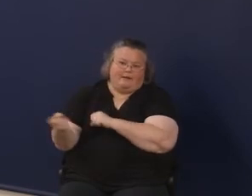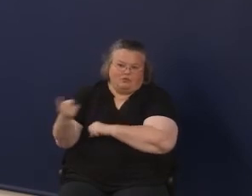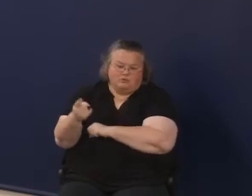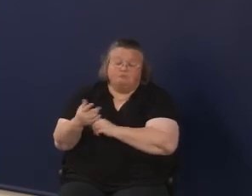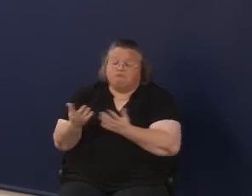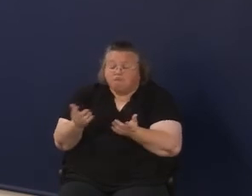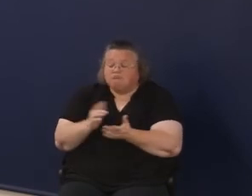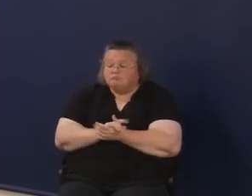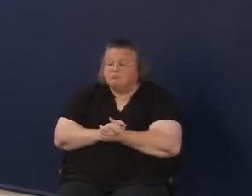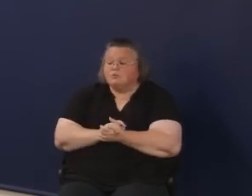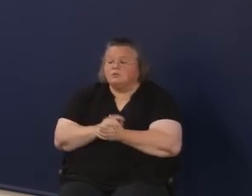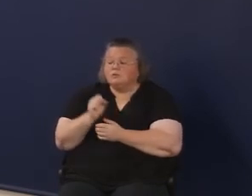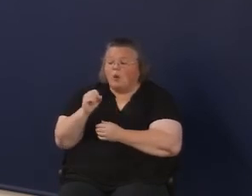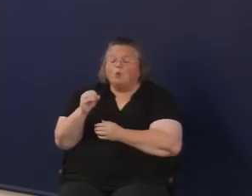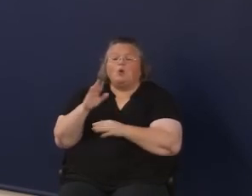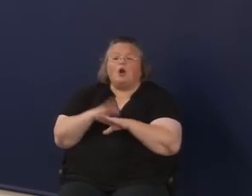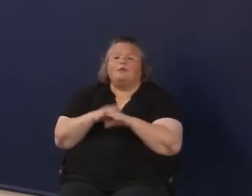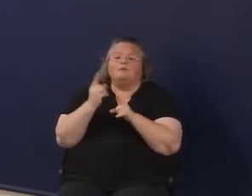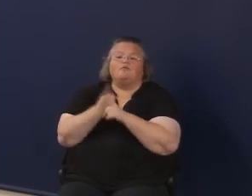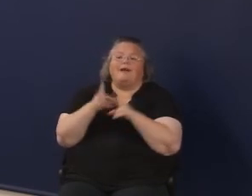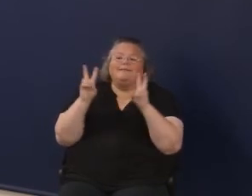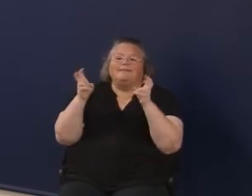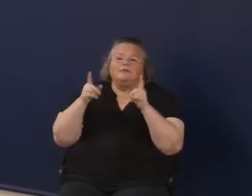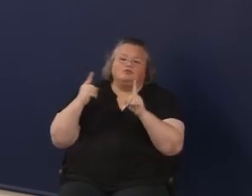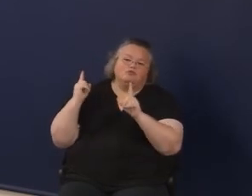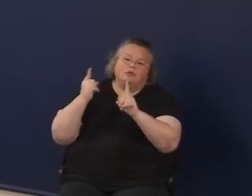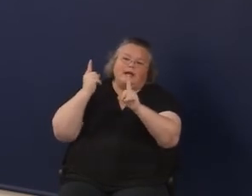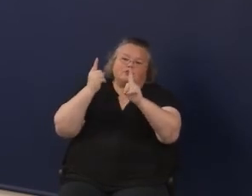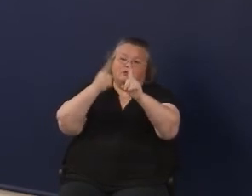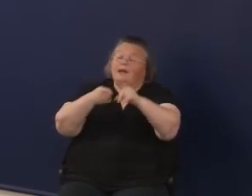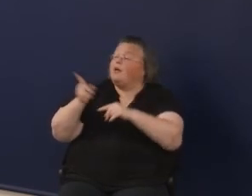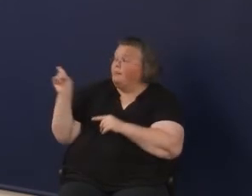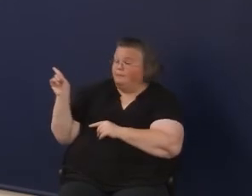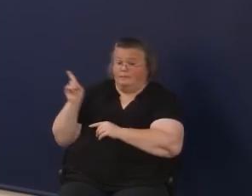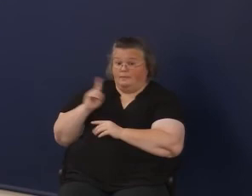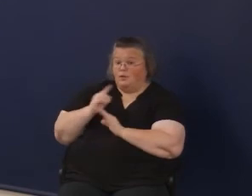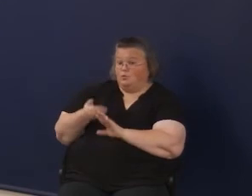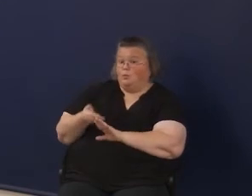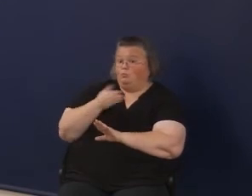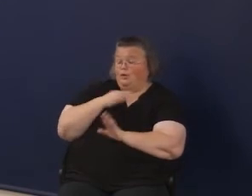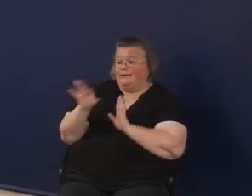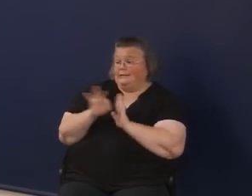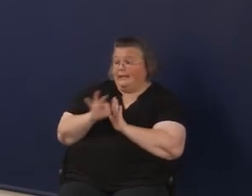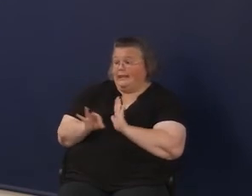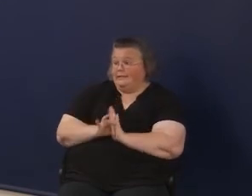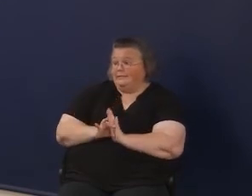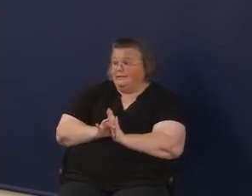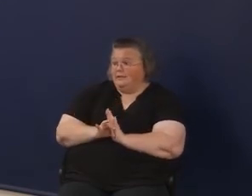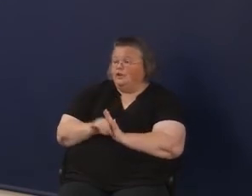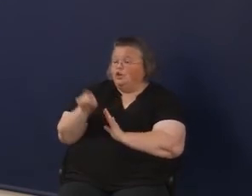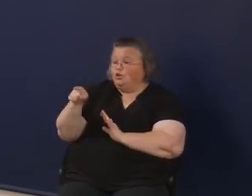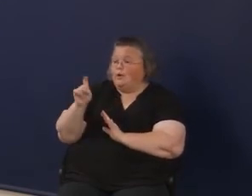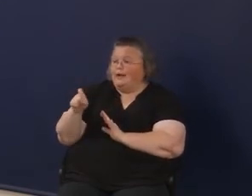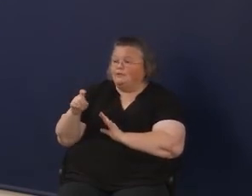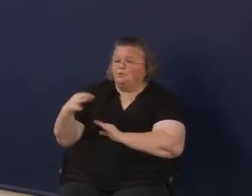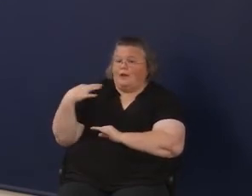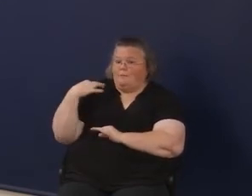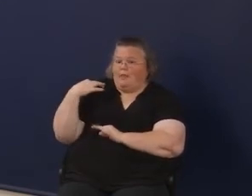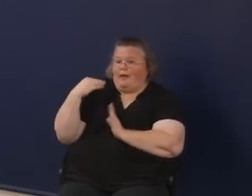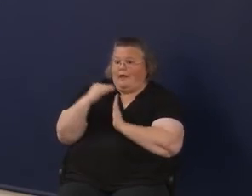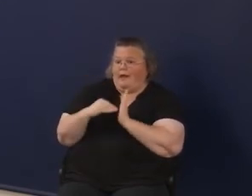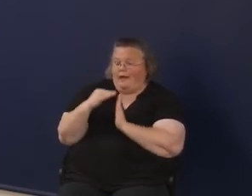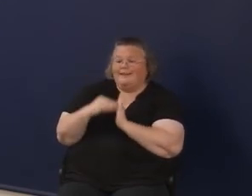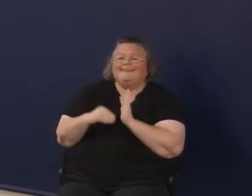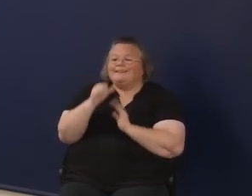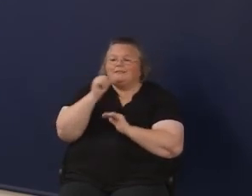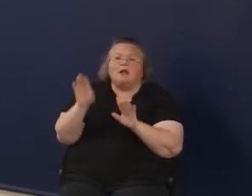right trajectory, as Mr. Poe said. Those are pre-selected, too. I mean, you had to put in an application process.